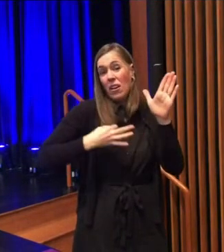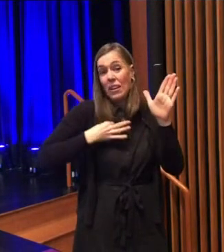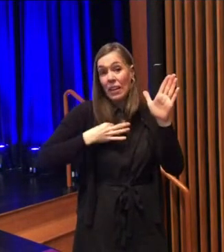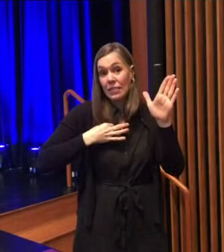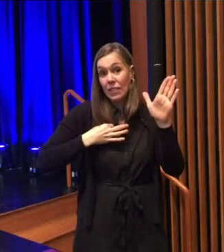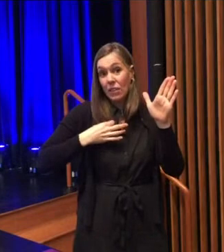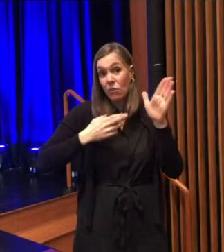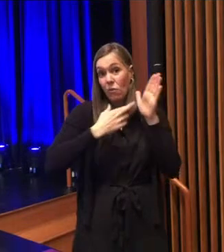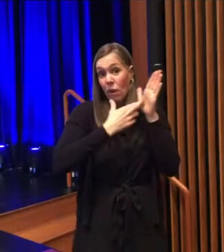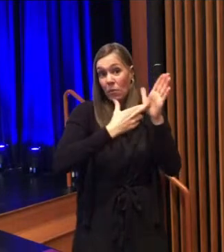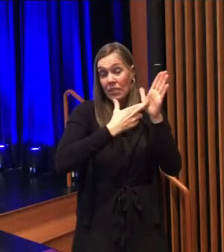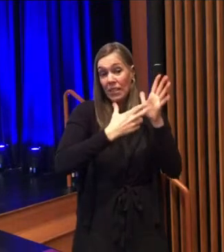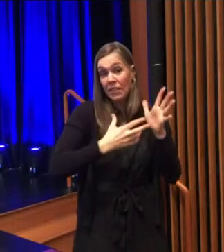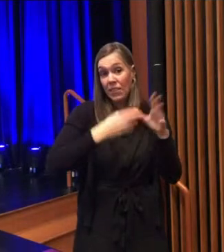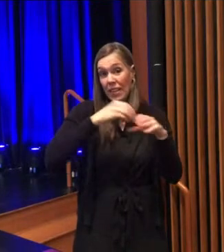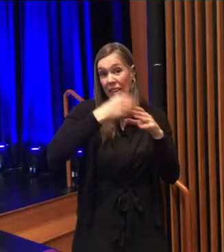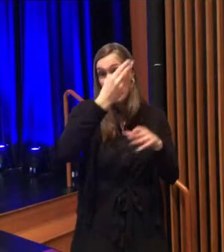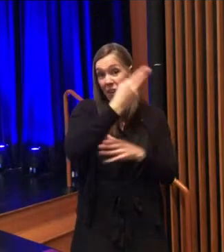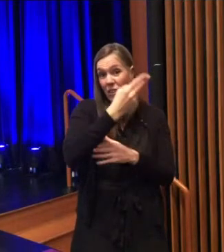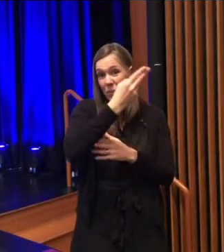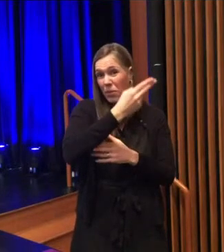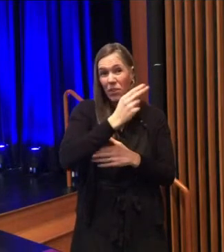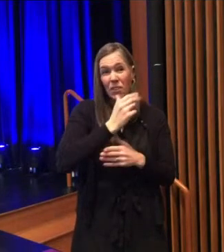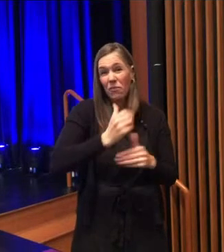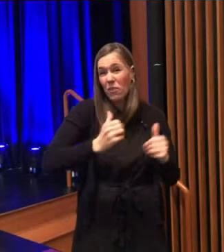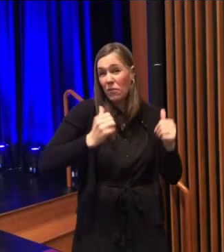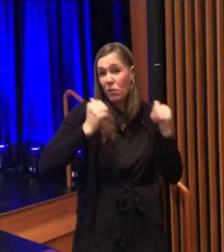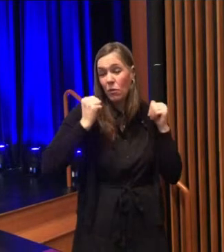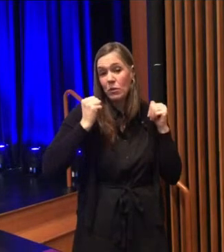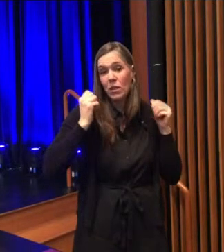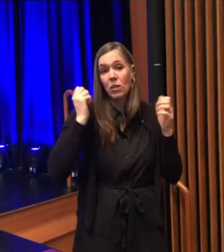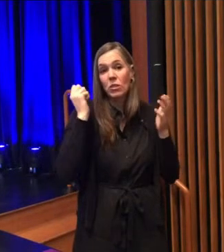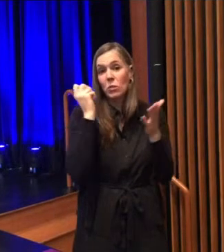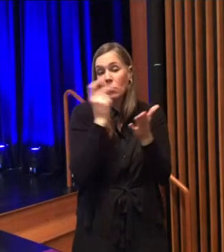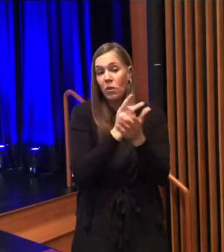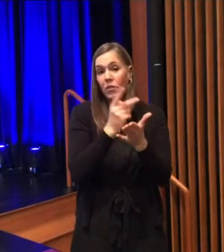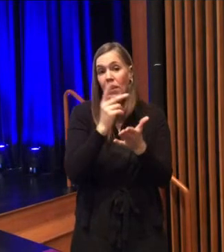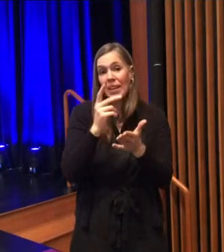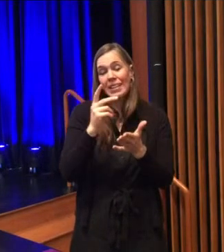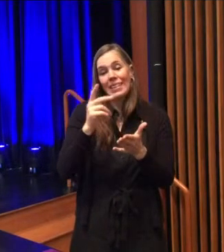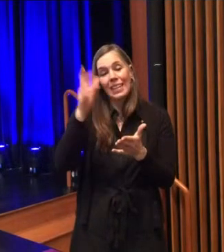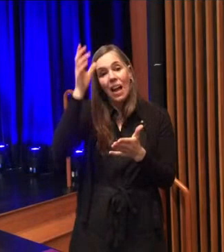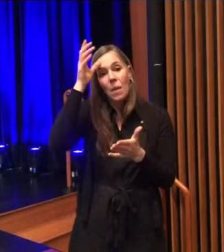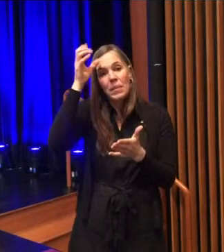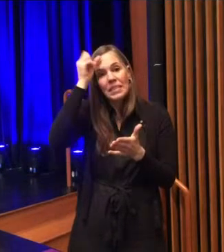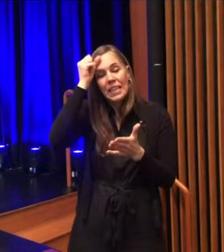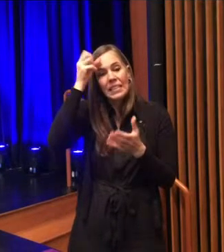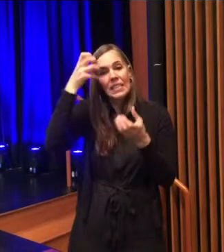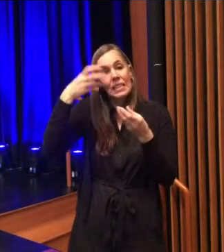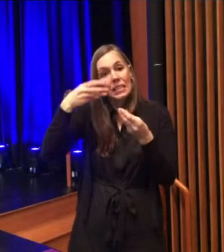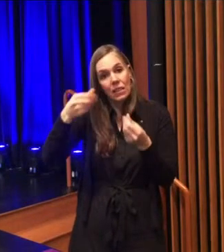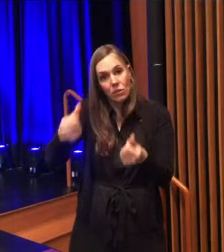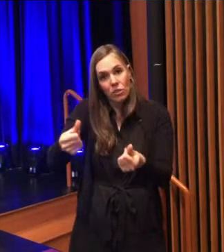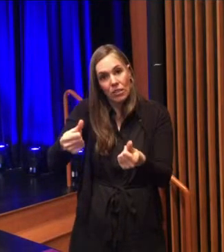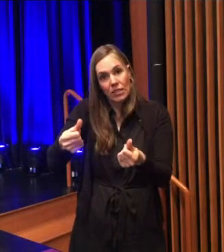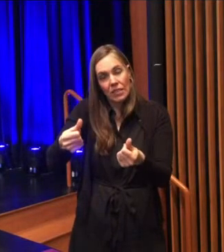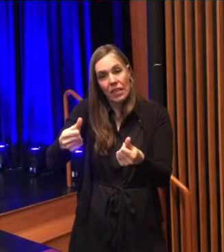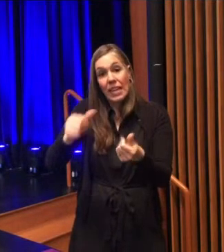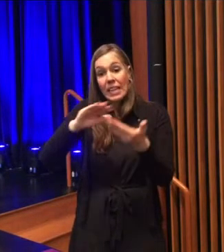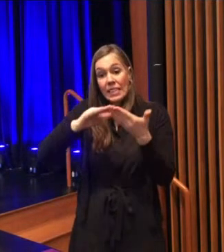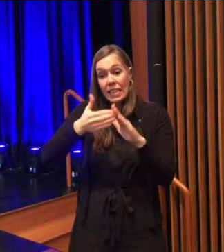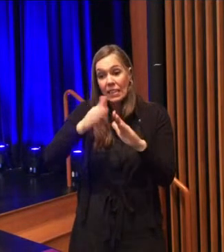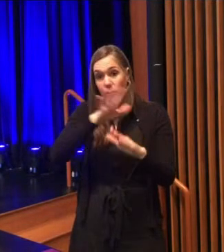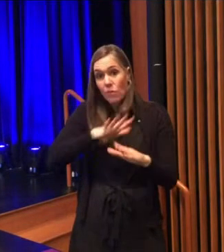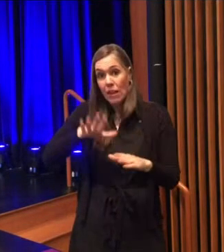to improve common sense solutions must be addressed by the next legislature and governor cities